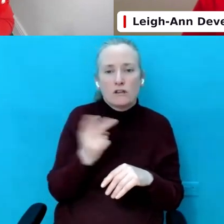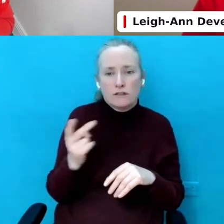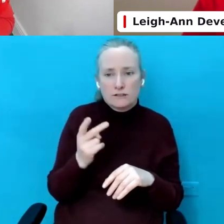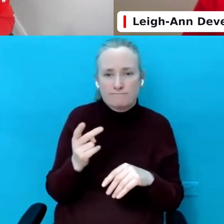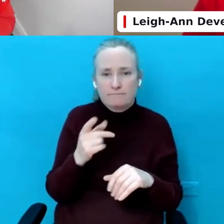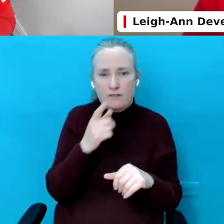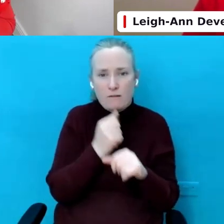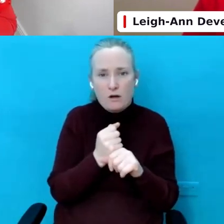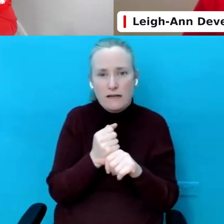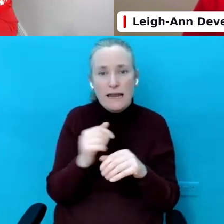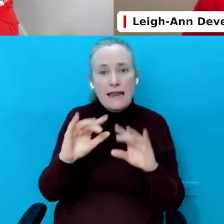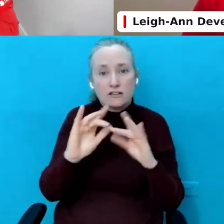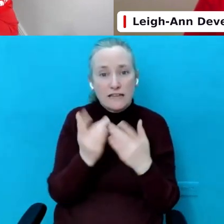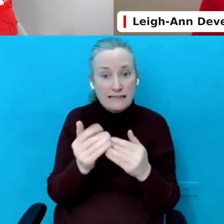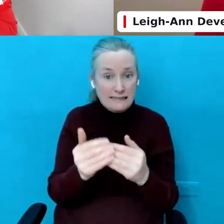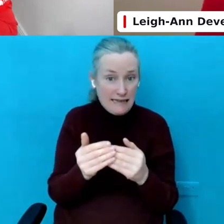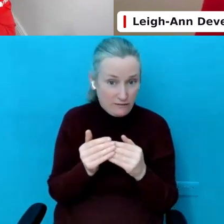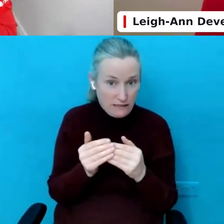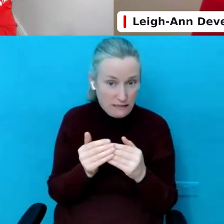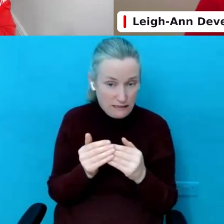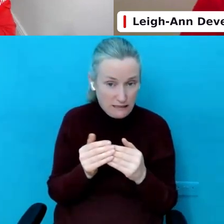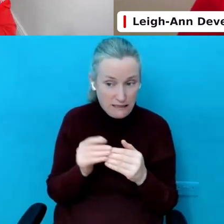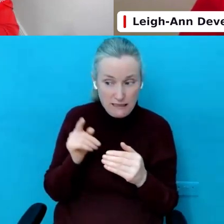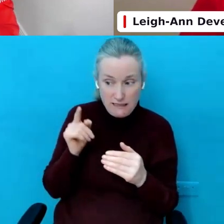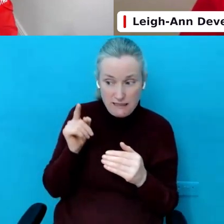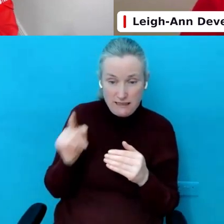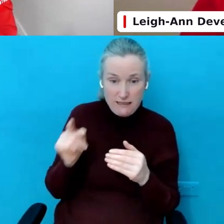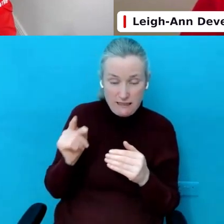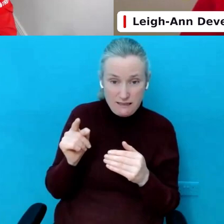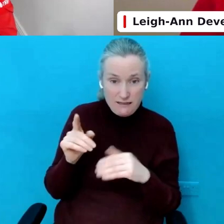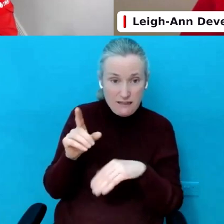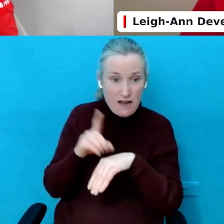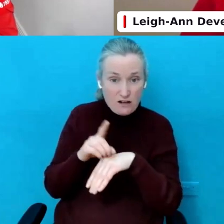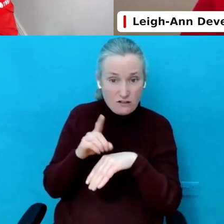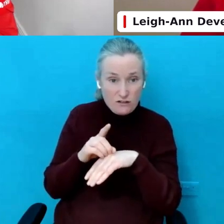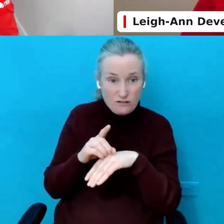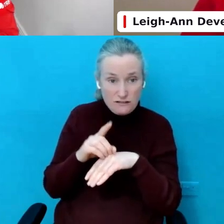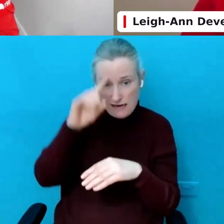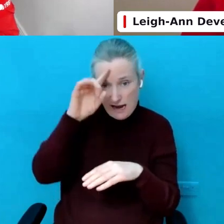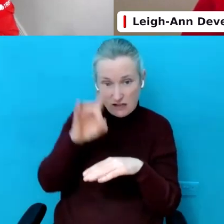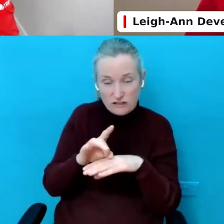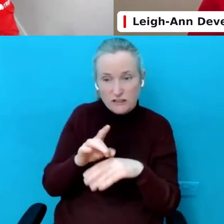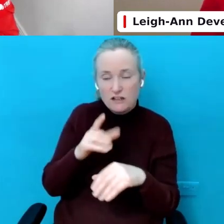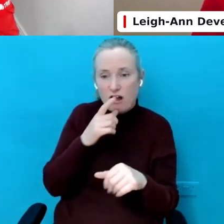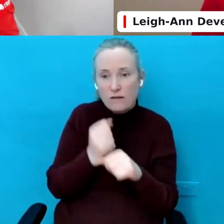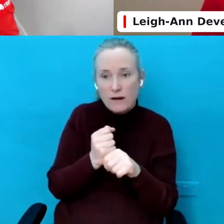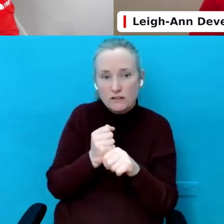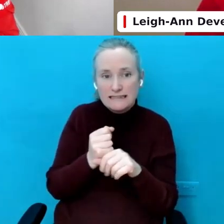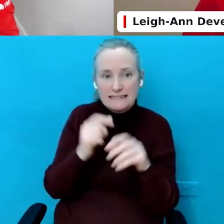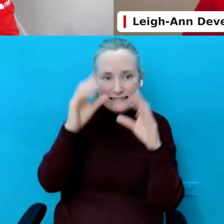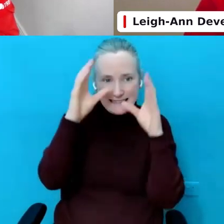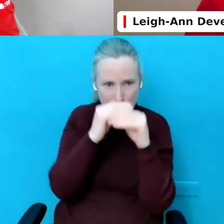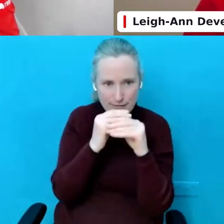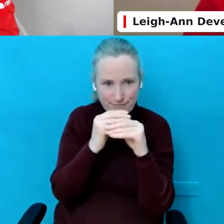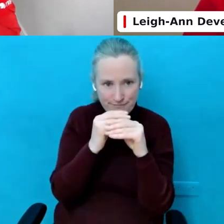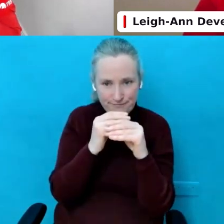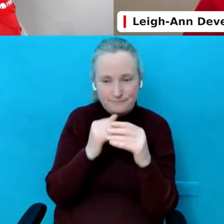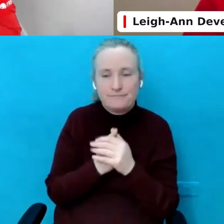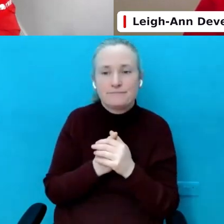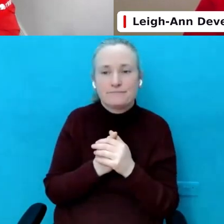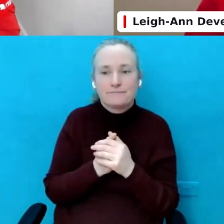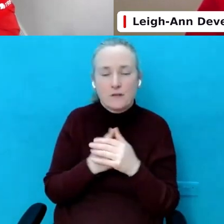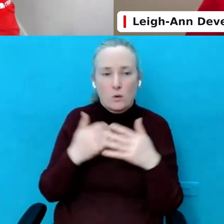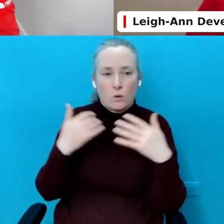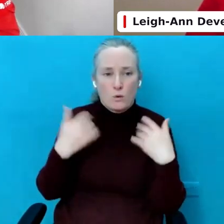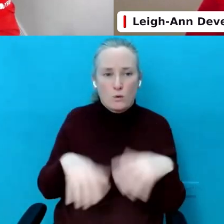safety. And she spoke the entire time that she had to present on sleep. And it